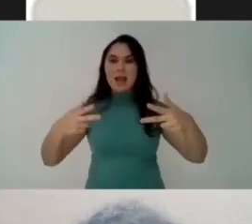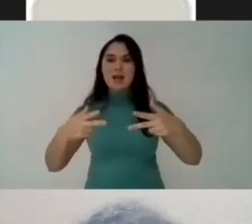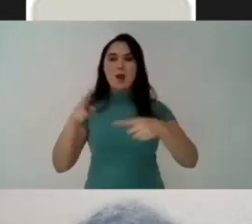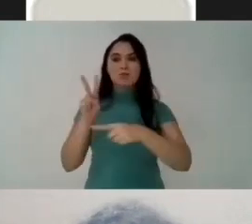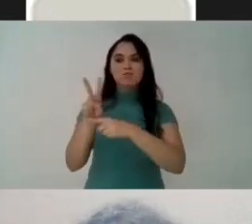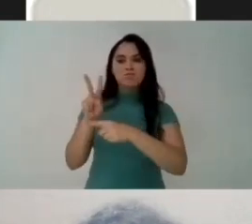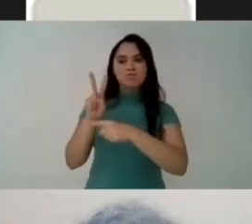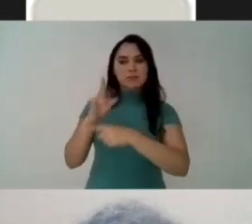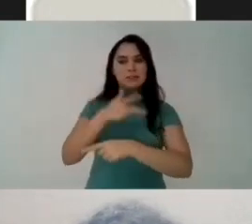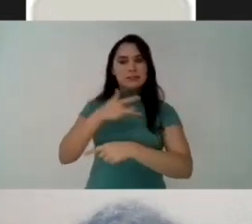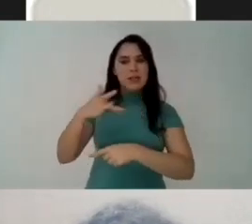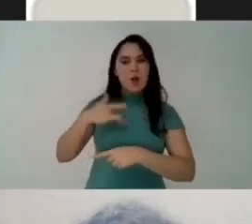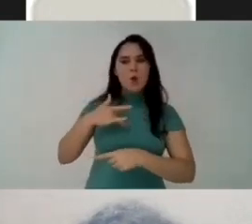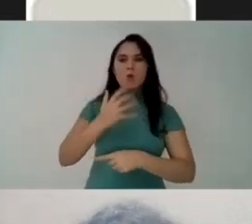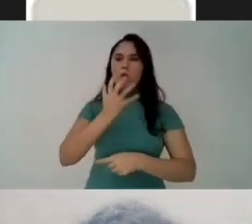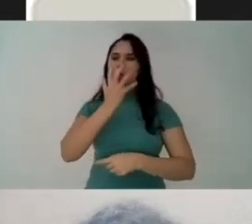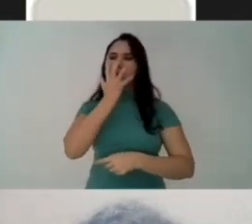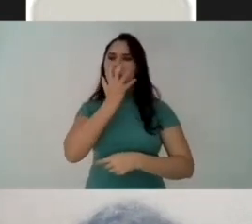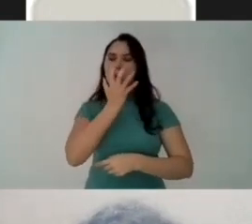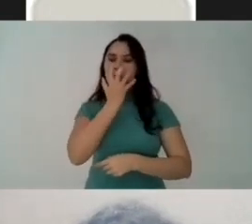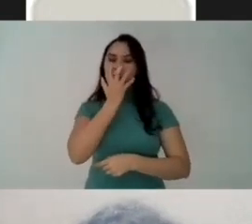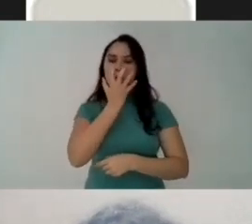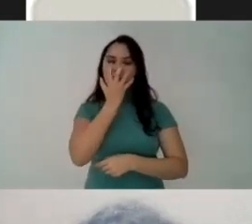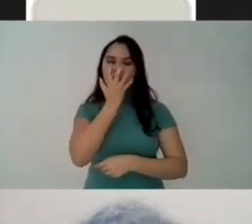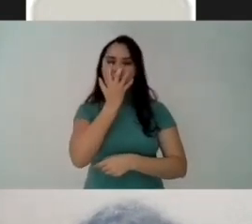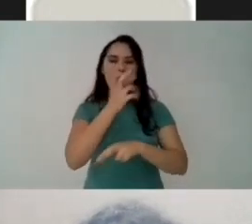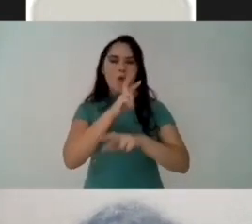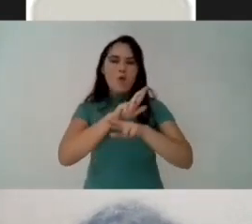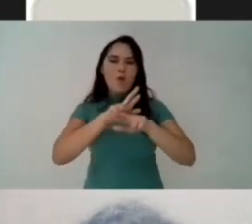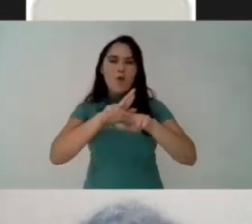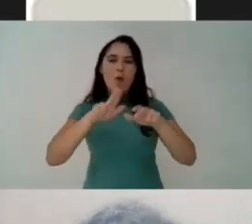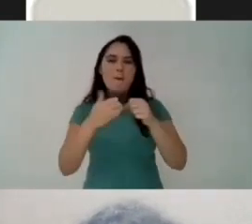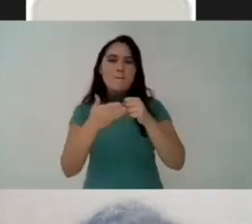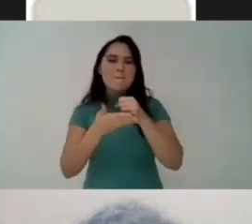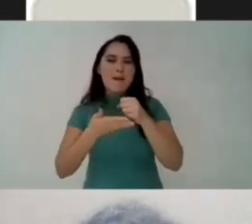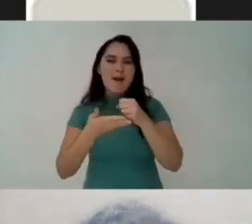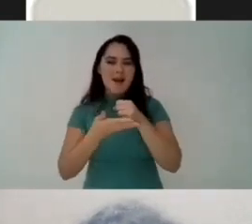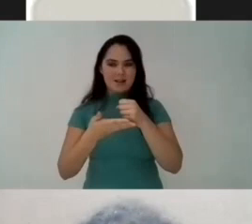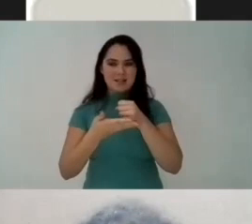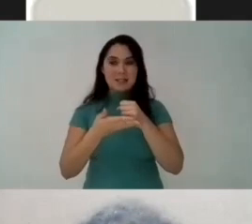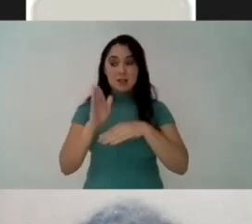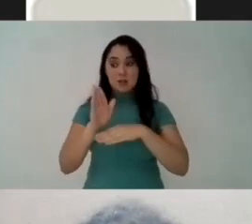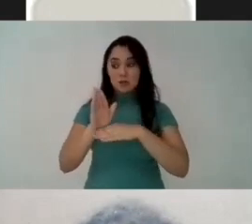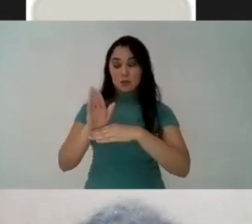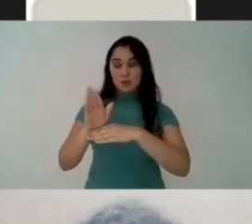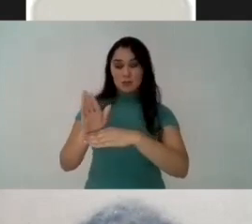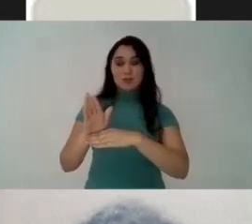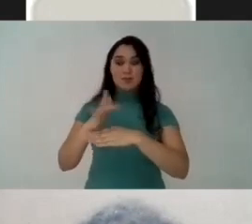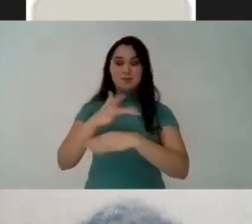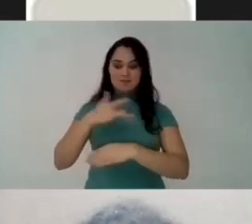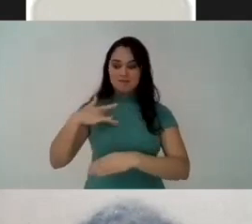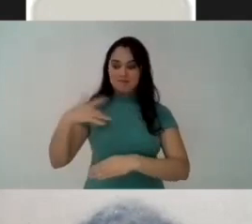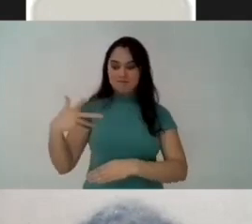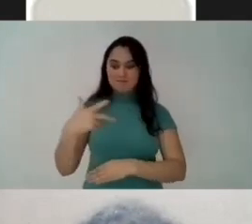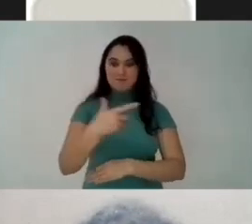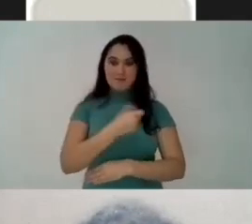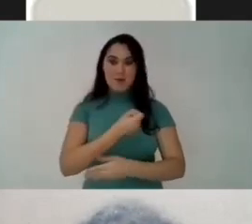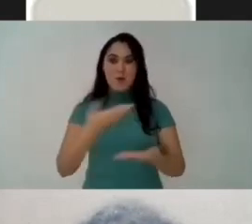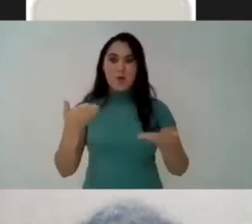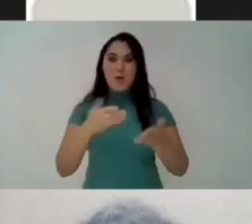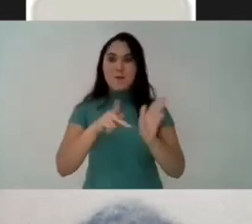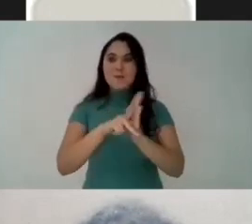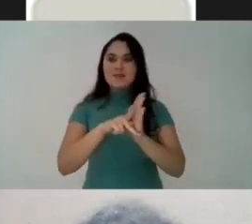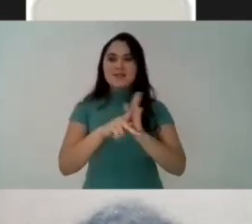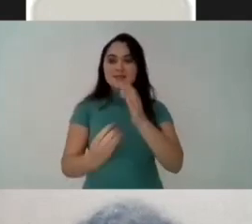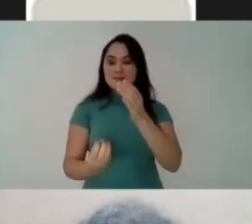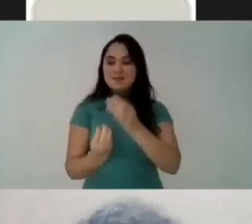not new but this year has been more drastic So overall we are organized to fight